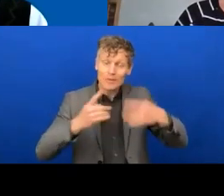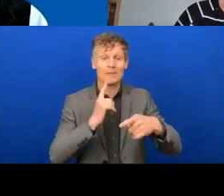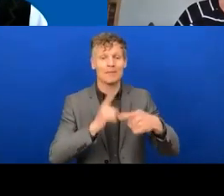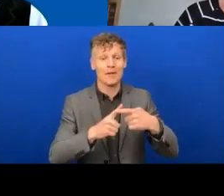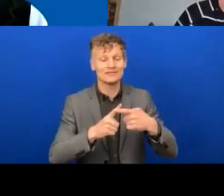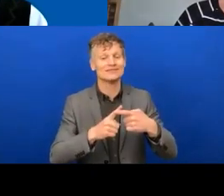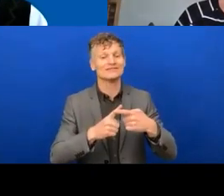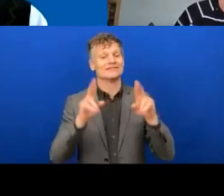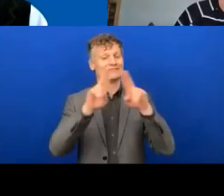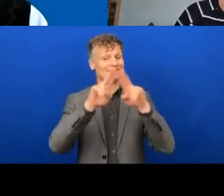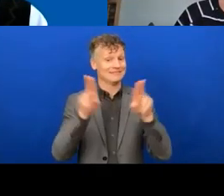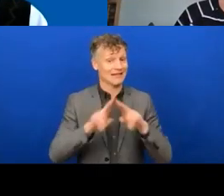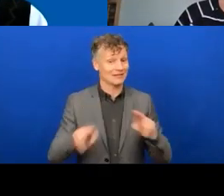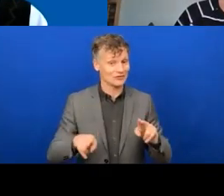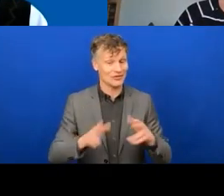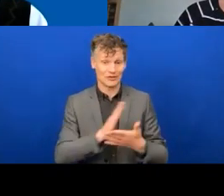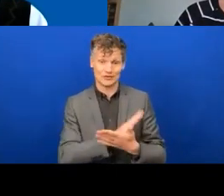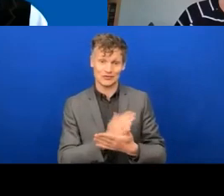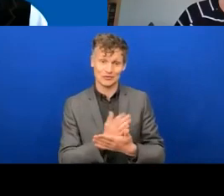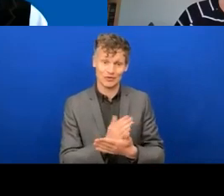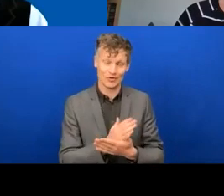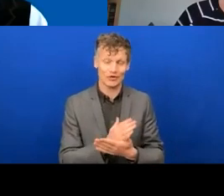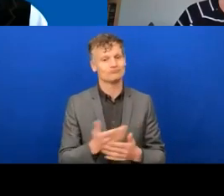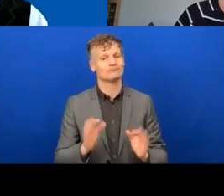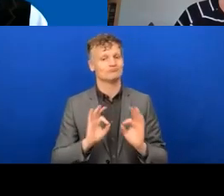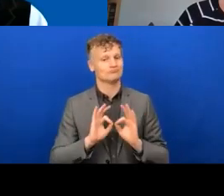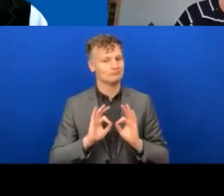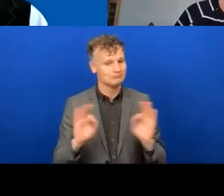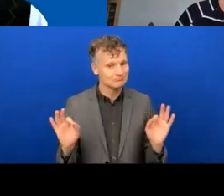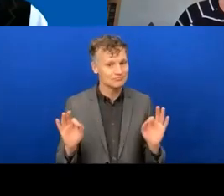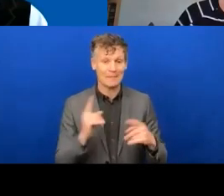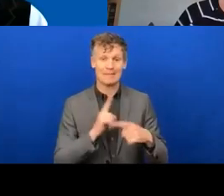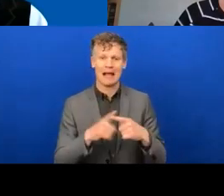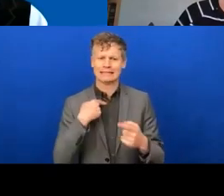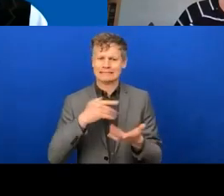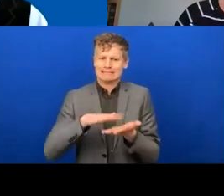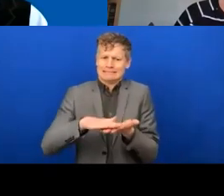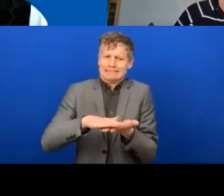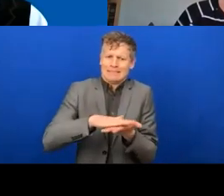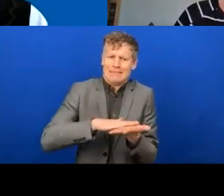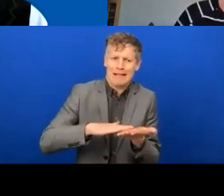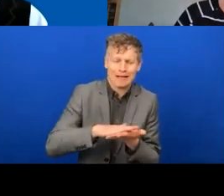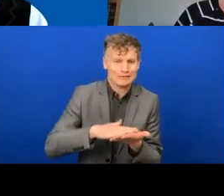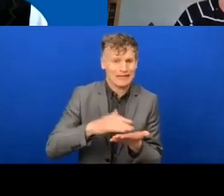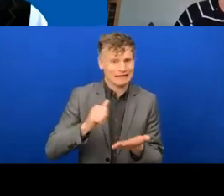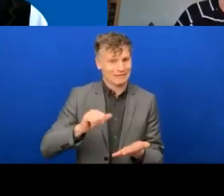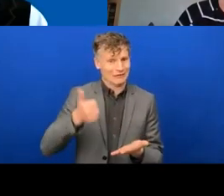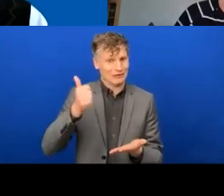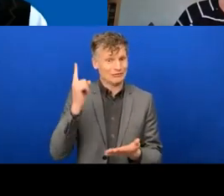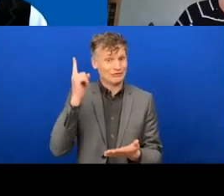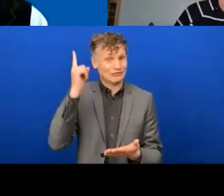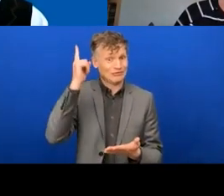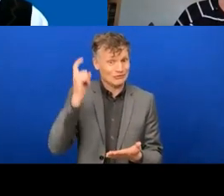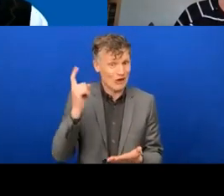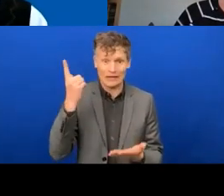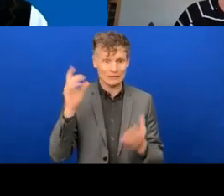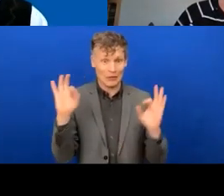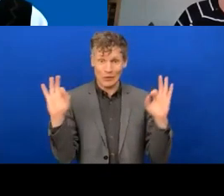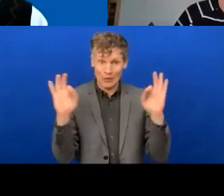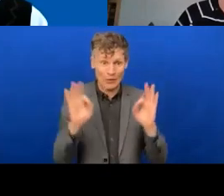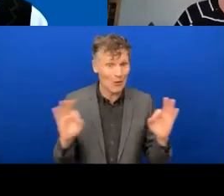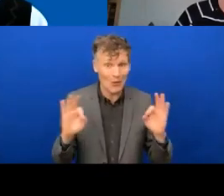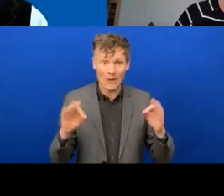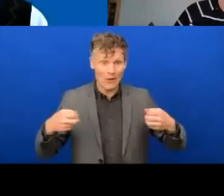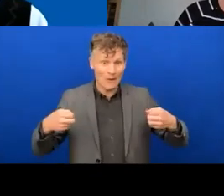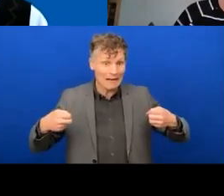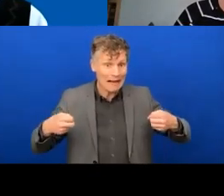interpreters whose services have been invaluable and apologies for some of the issues on the captioning. We do apologize. There were